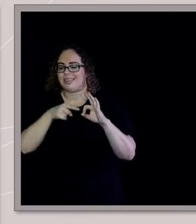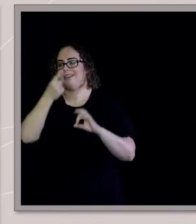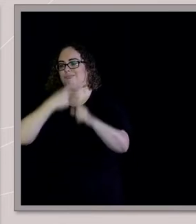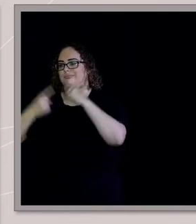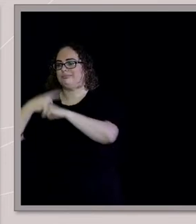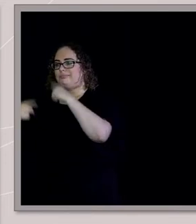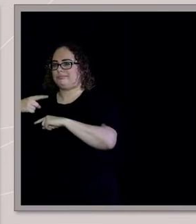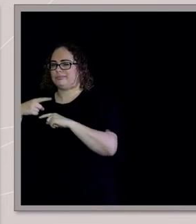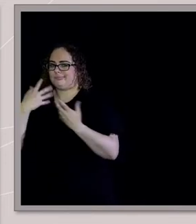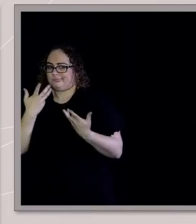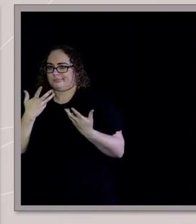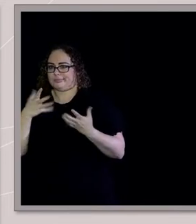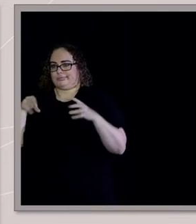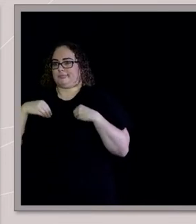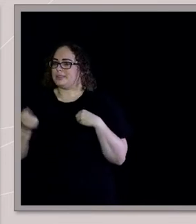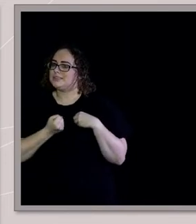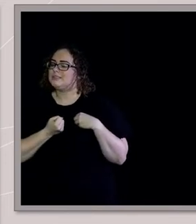The speaker would get to the end and